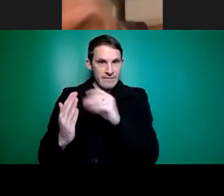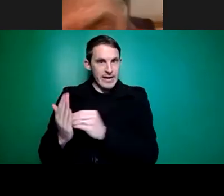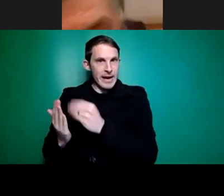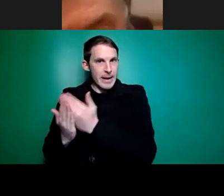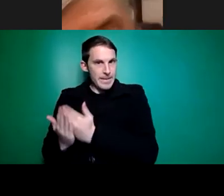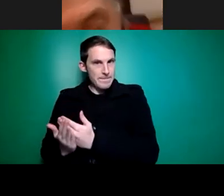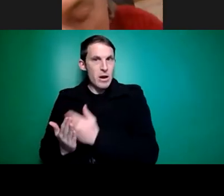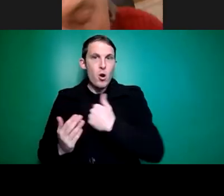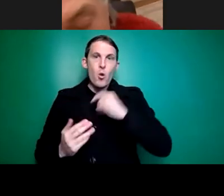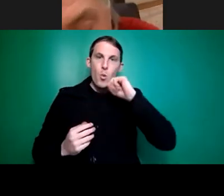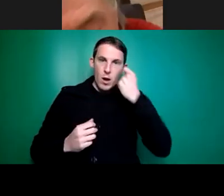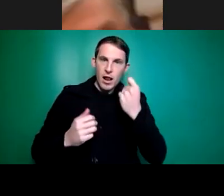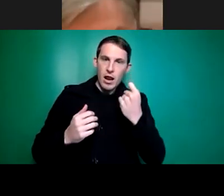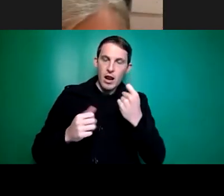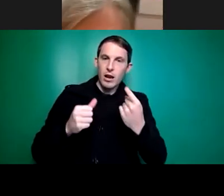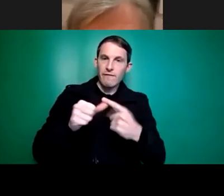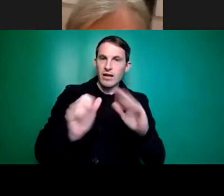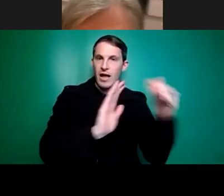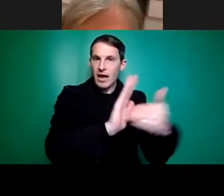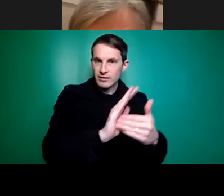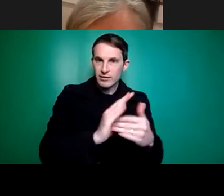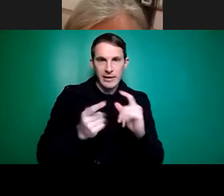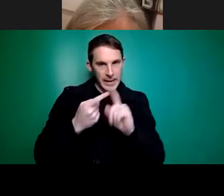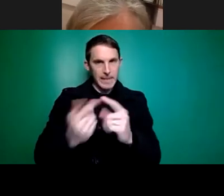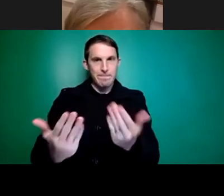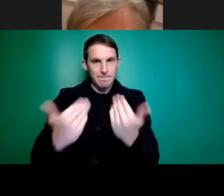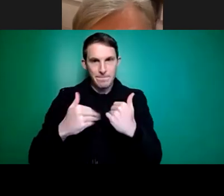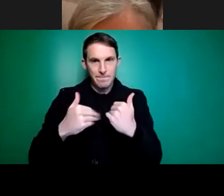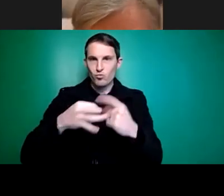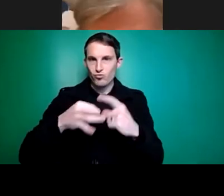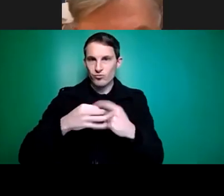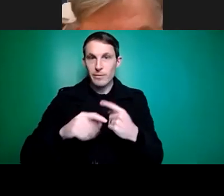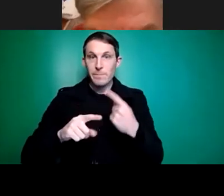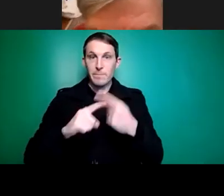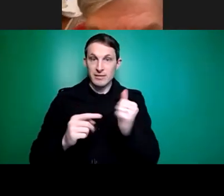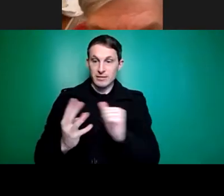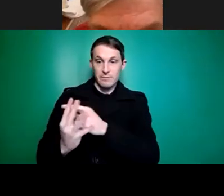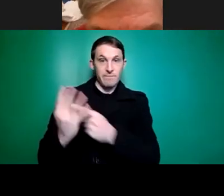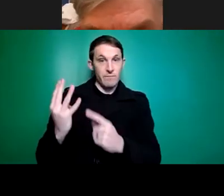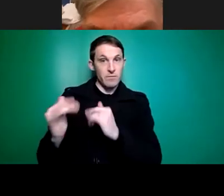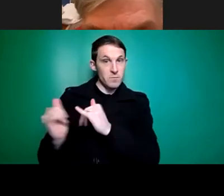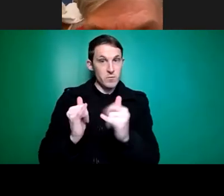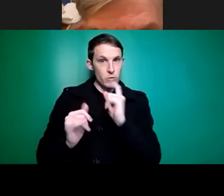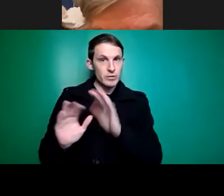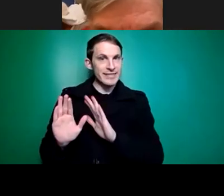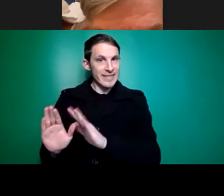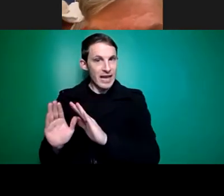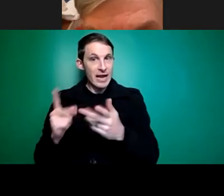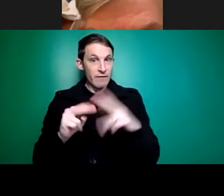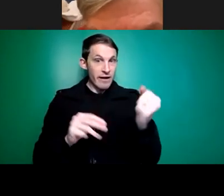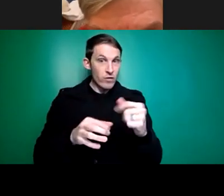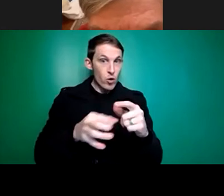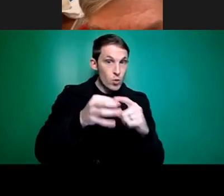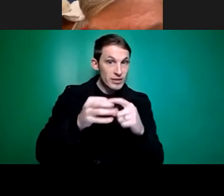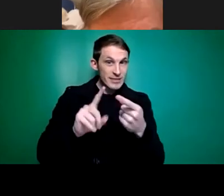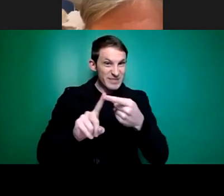keep them coming in, and we will keep our panellists available people, because if there are questions for any